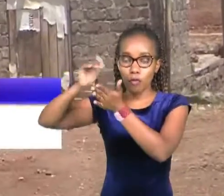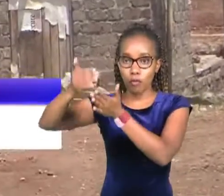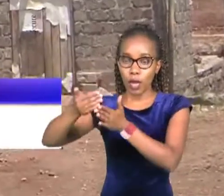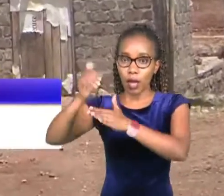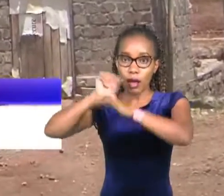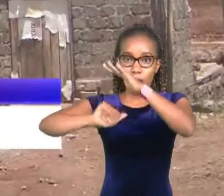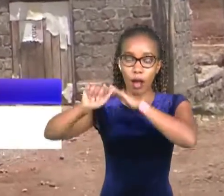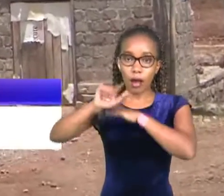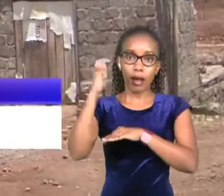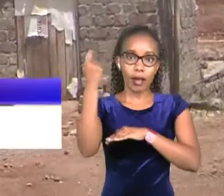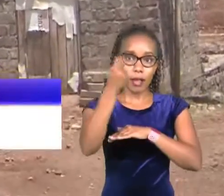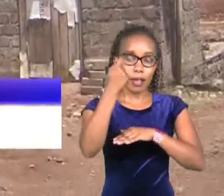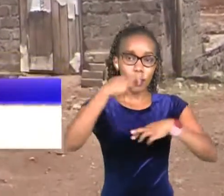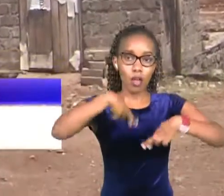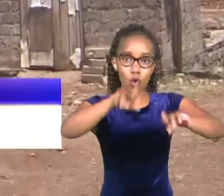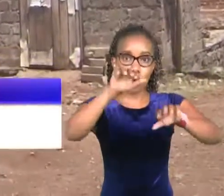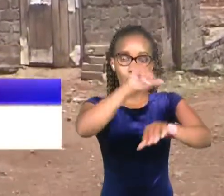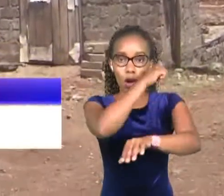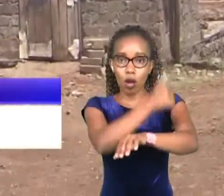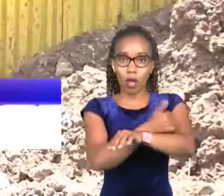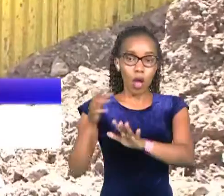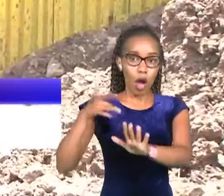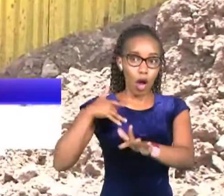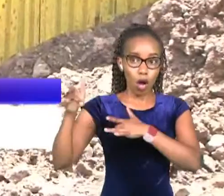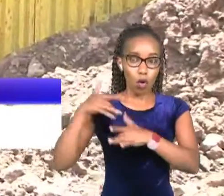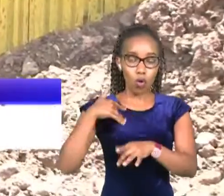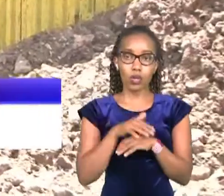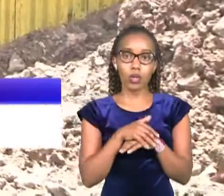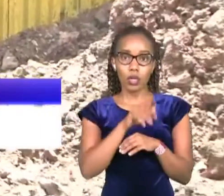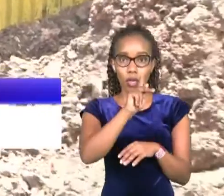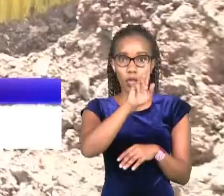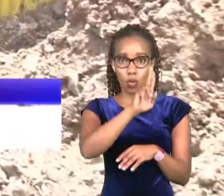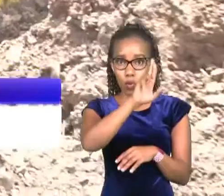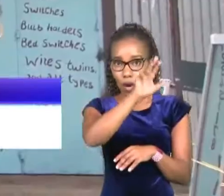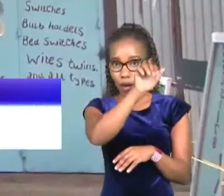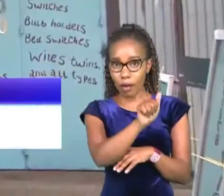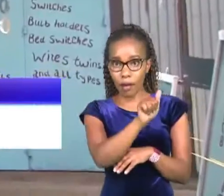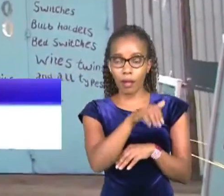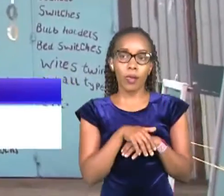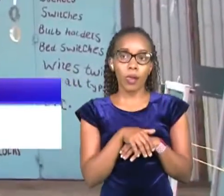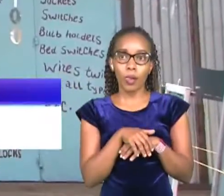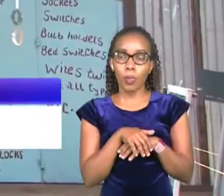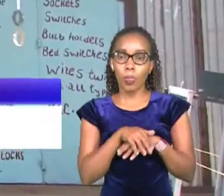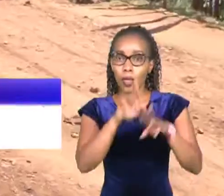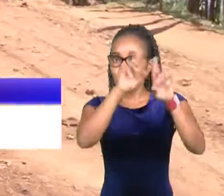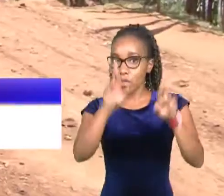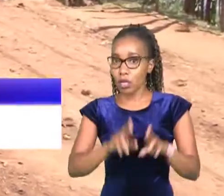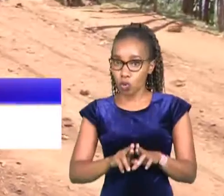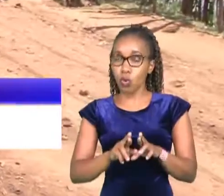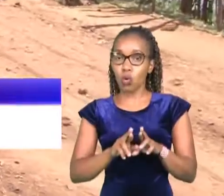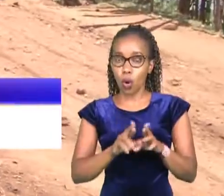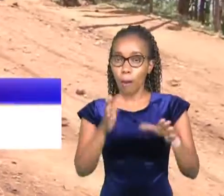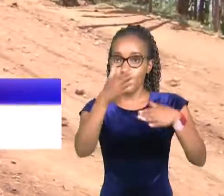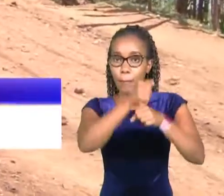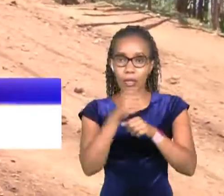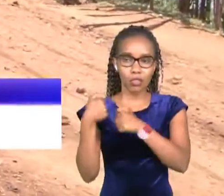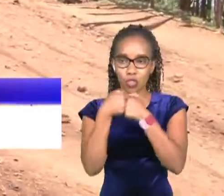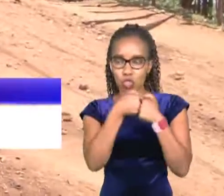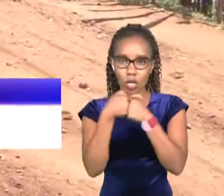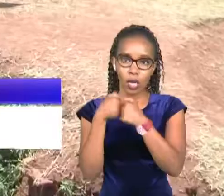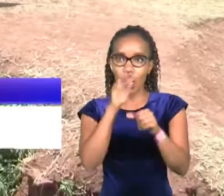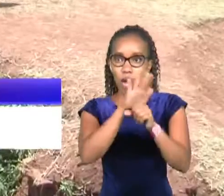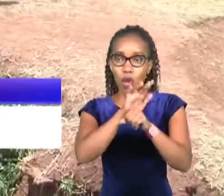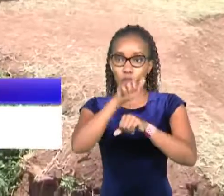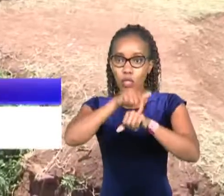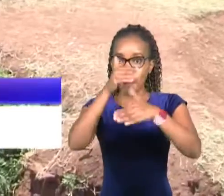urban road authority and according to john mapelli from kura the contractor baraki international limited has been encountering challenges of constructing